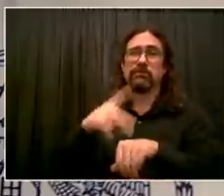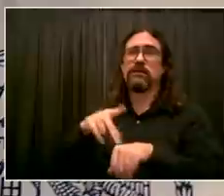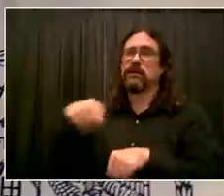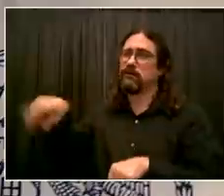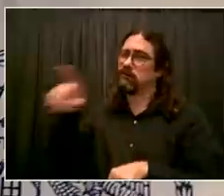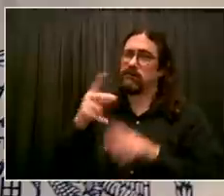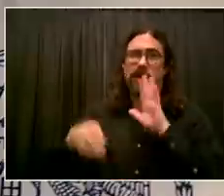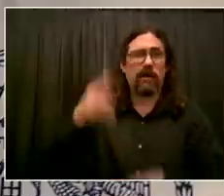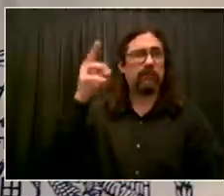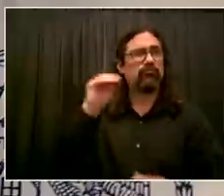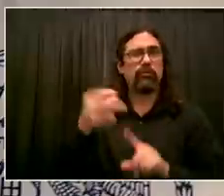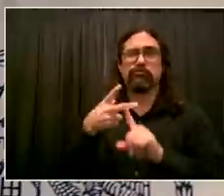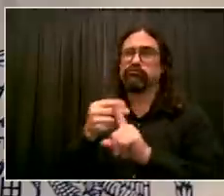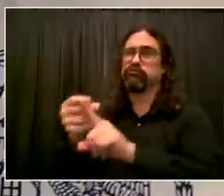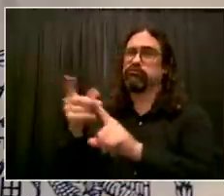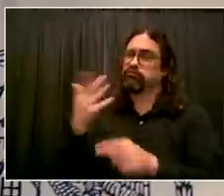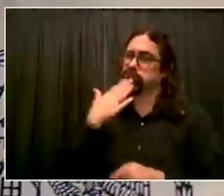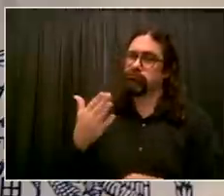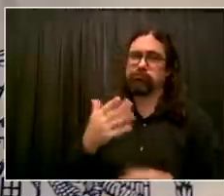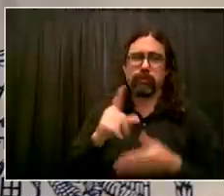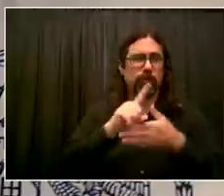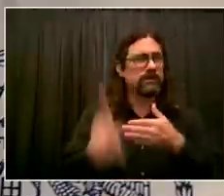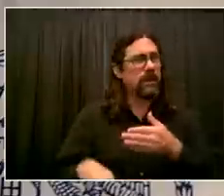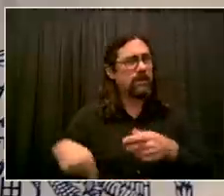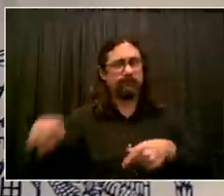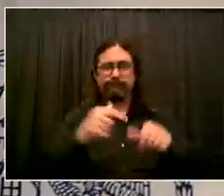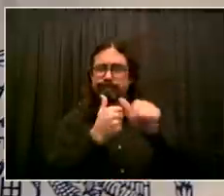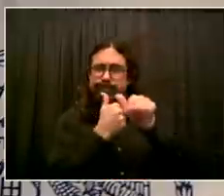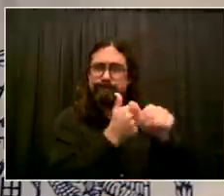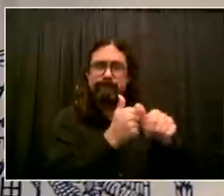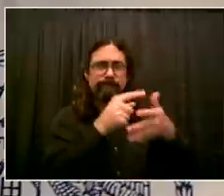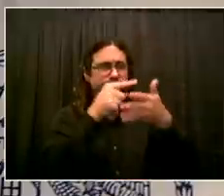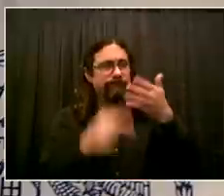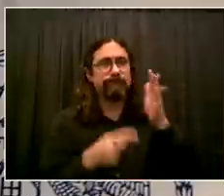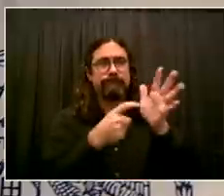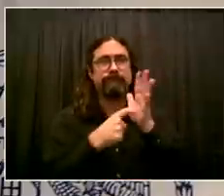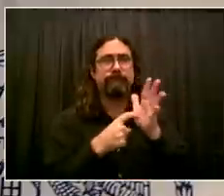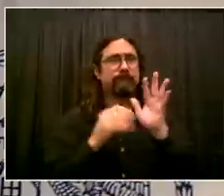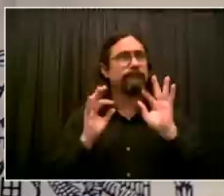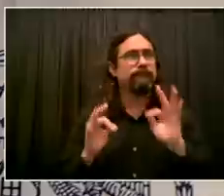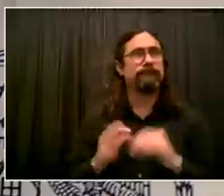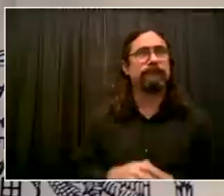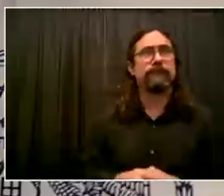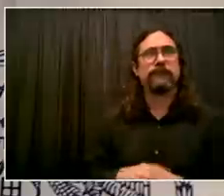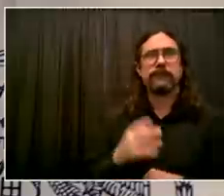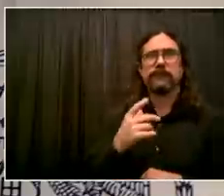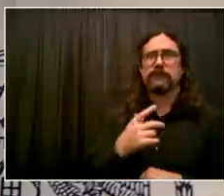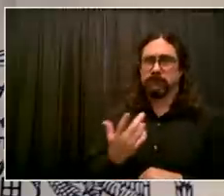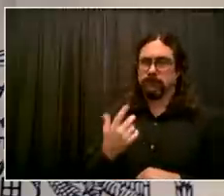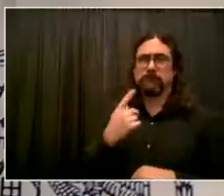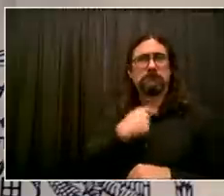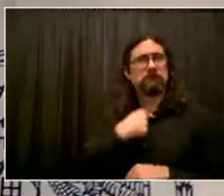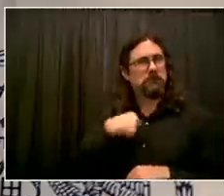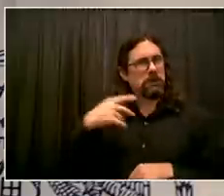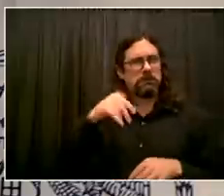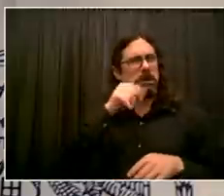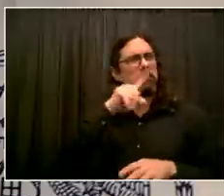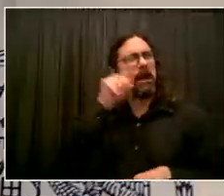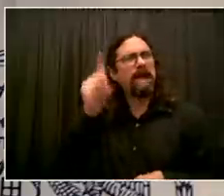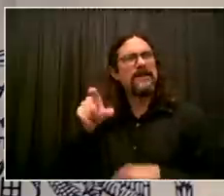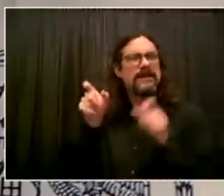up organically. But we're continuing every single day to tell folks, come get vaccinated. We're making it easy. It's available everywhere.